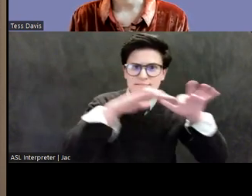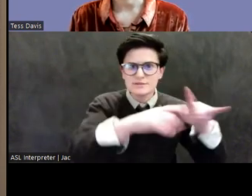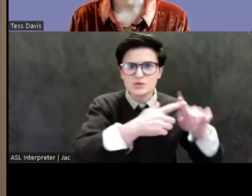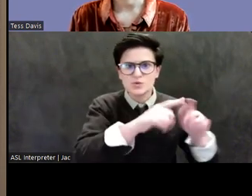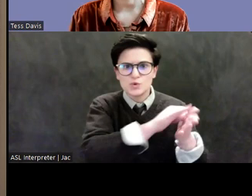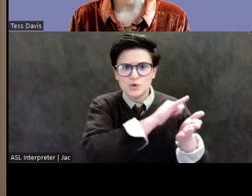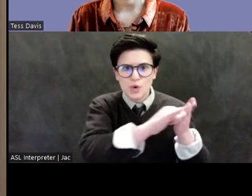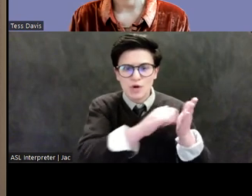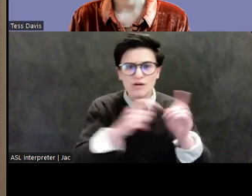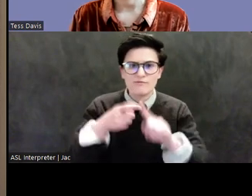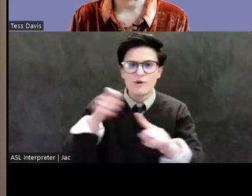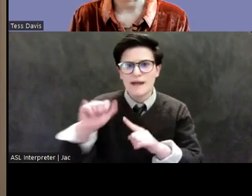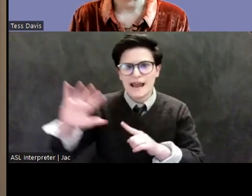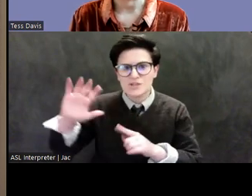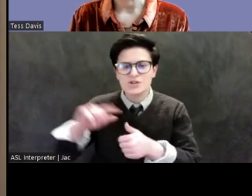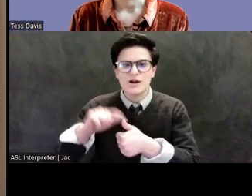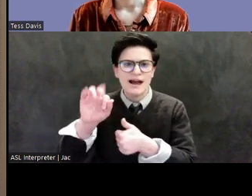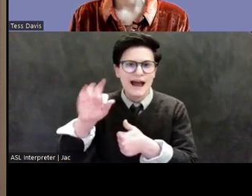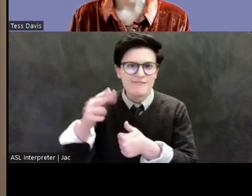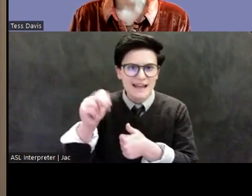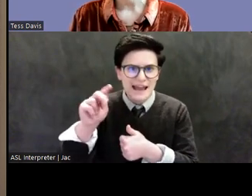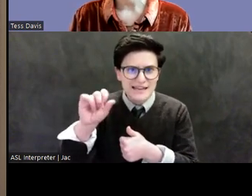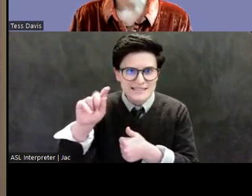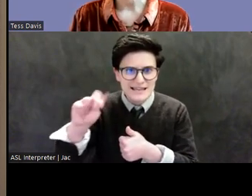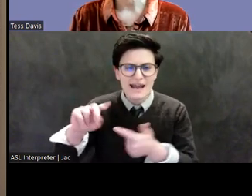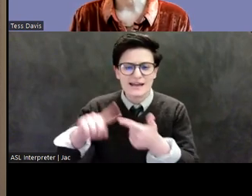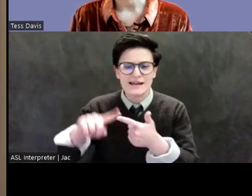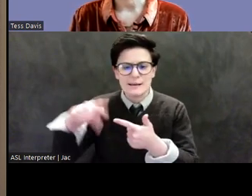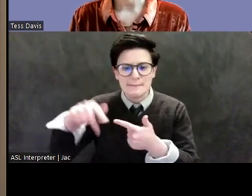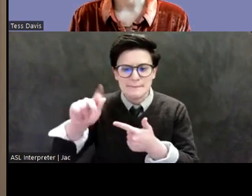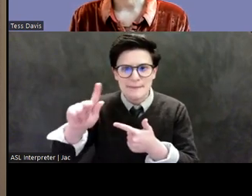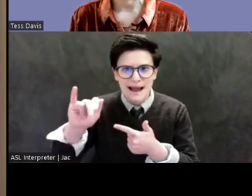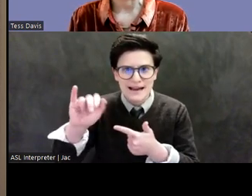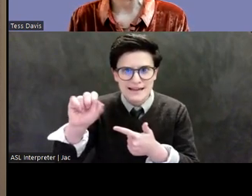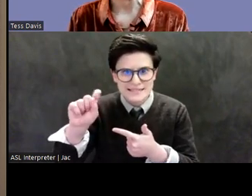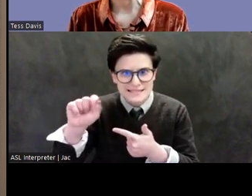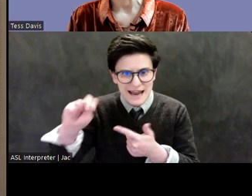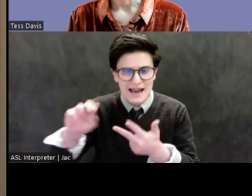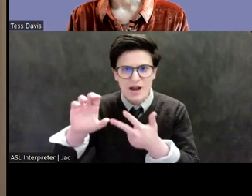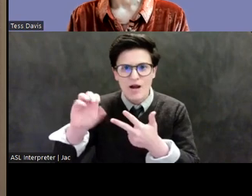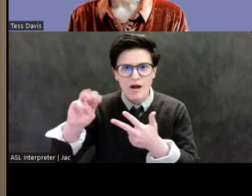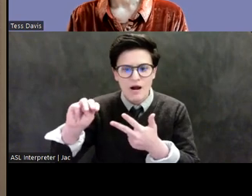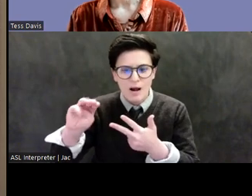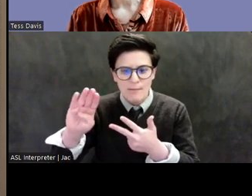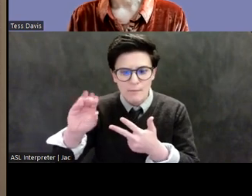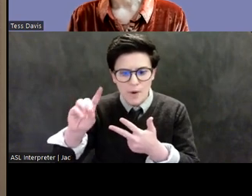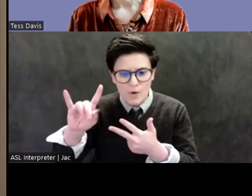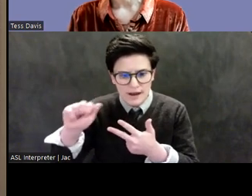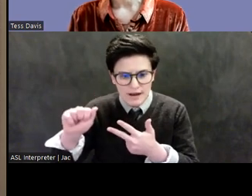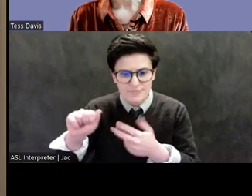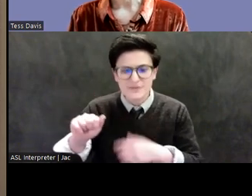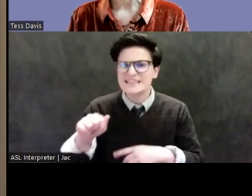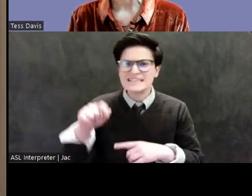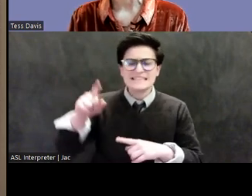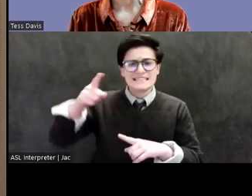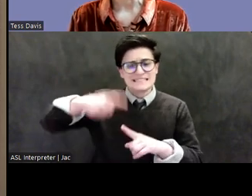as Afghanistan, Pakistan, and Cambodia. And these treasures weren't being hulked in back alleys, but they were being sold by